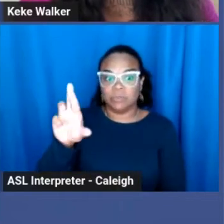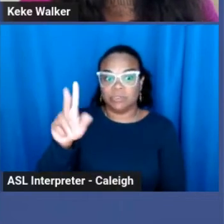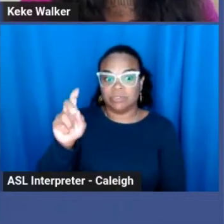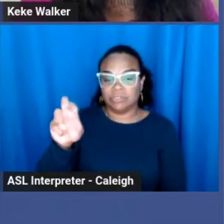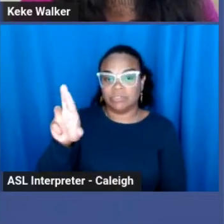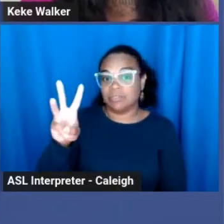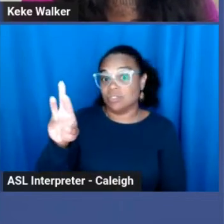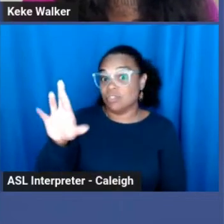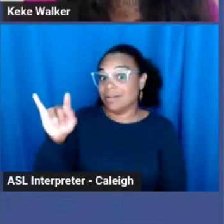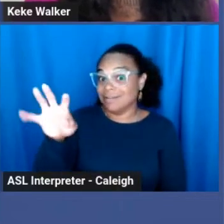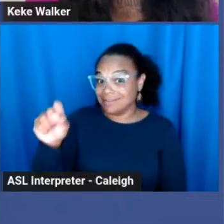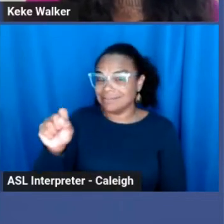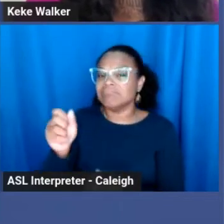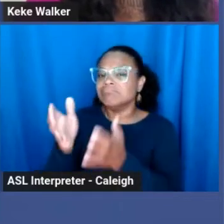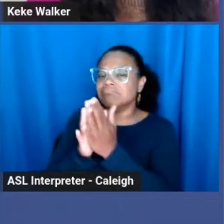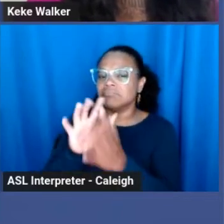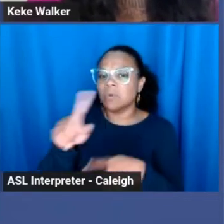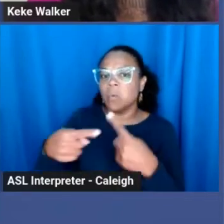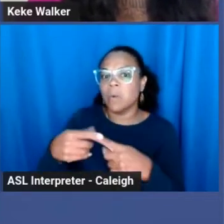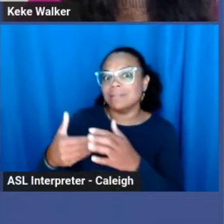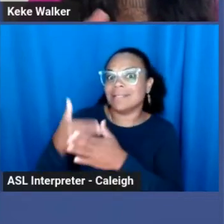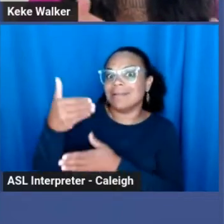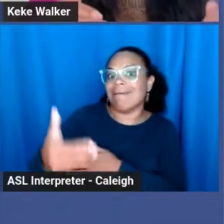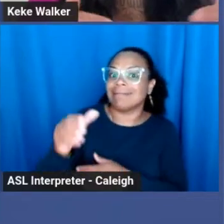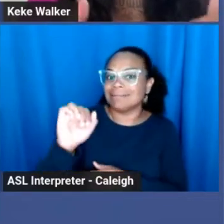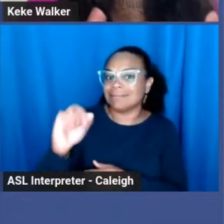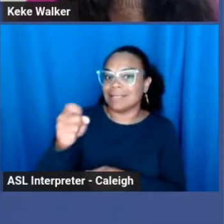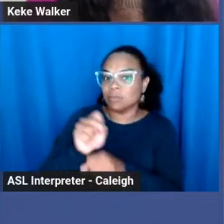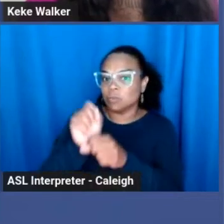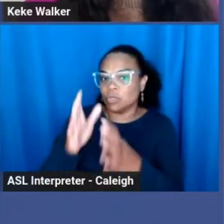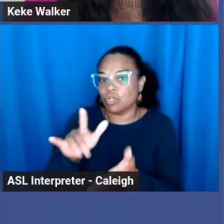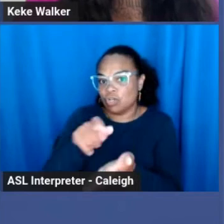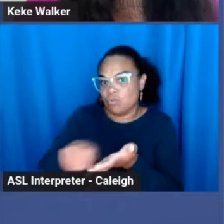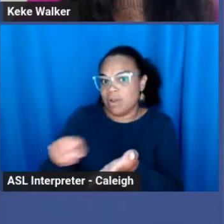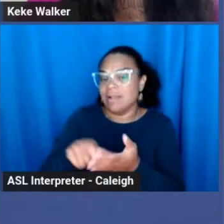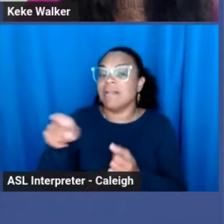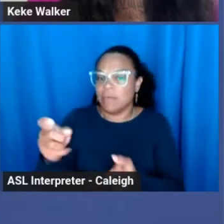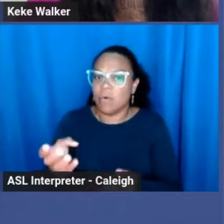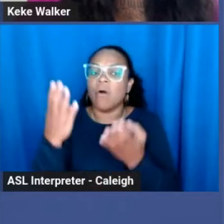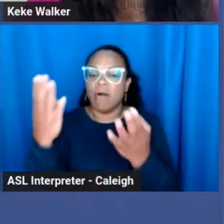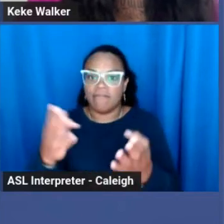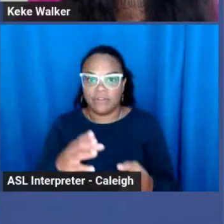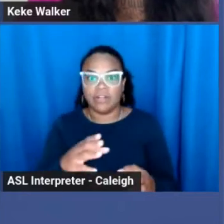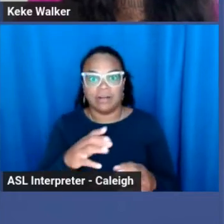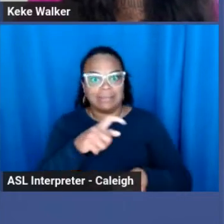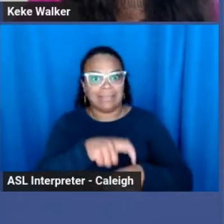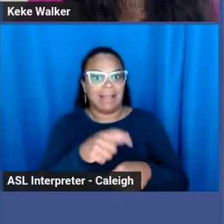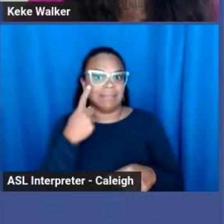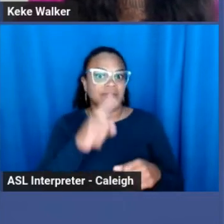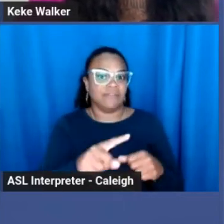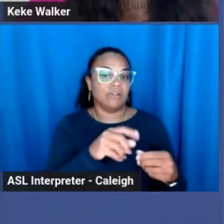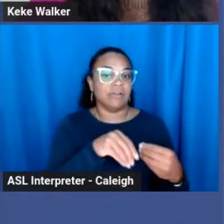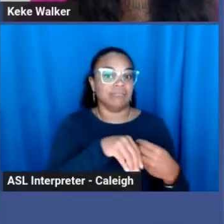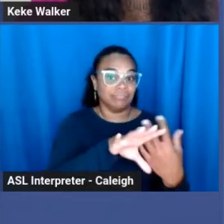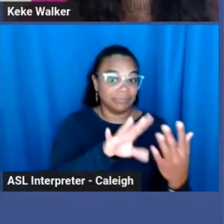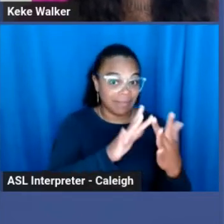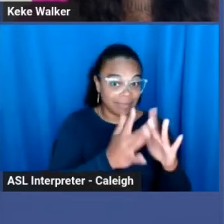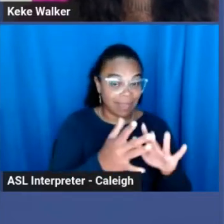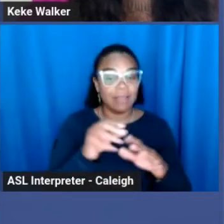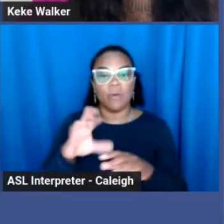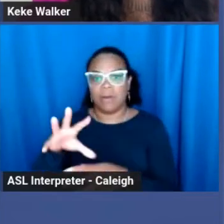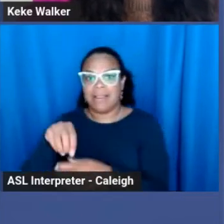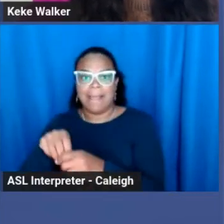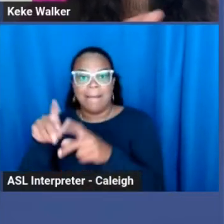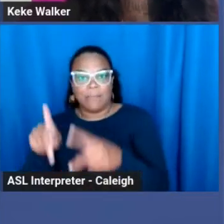is going to be coming up. But they offer dedicated times virtually as well as studio in-person time as